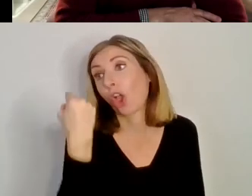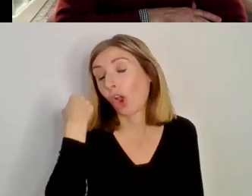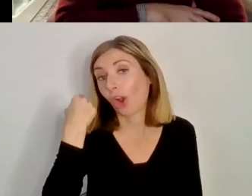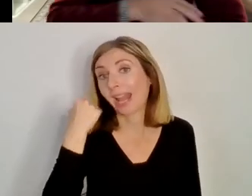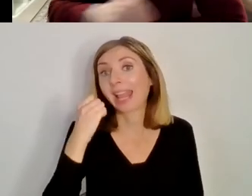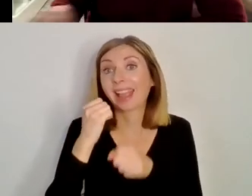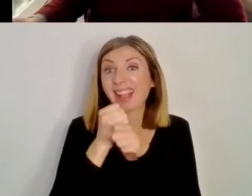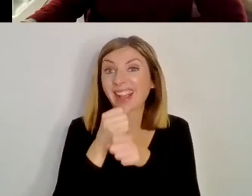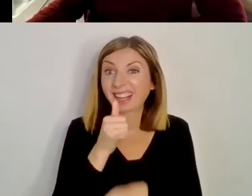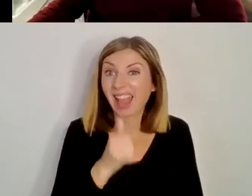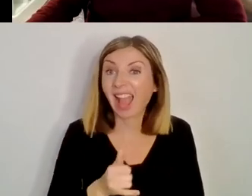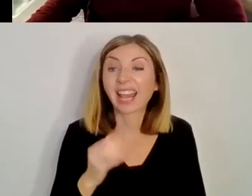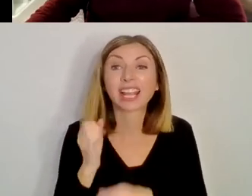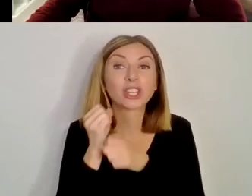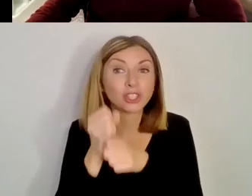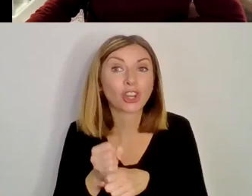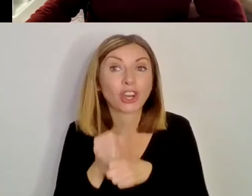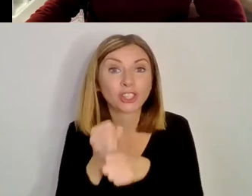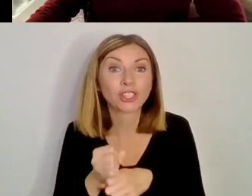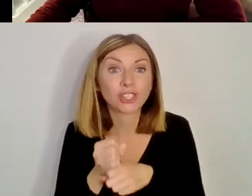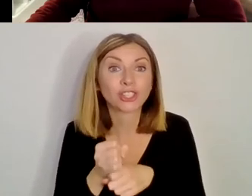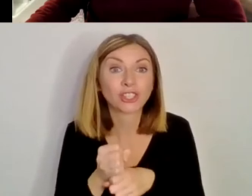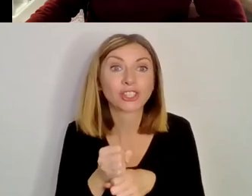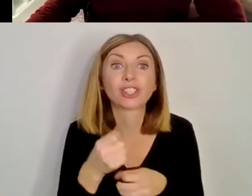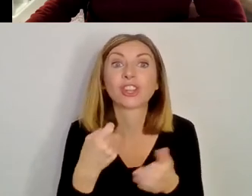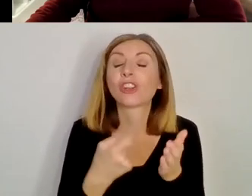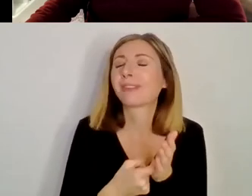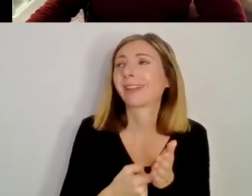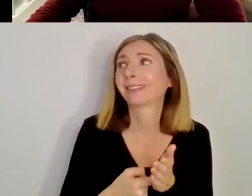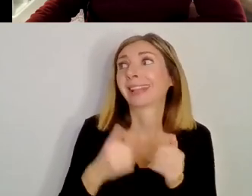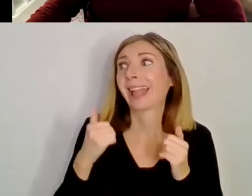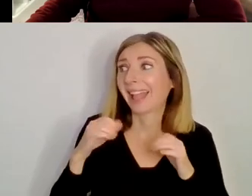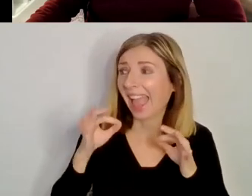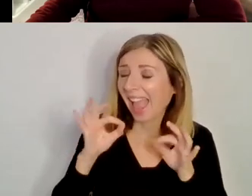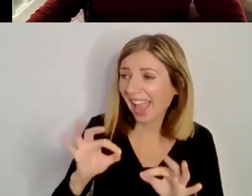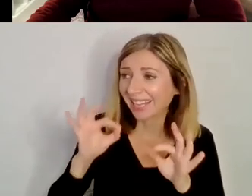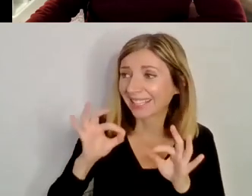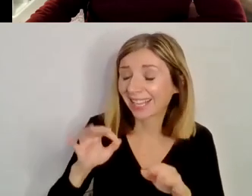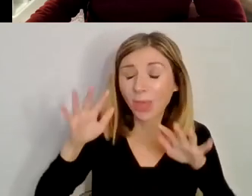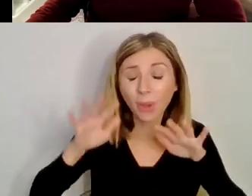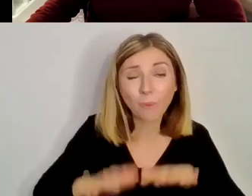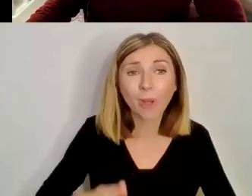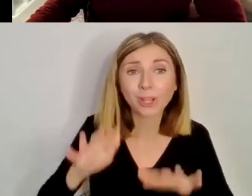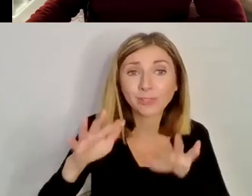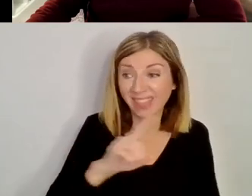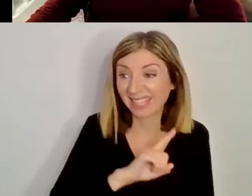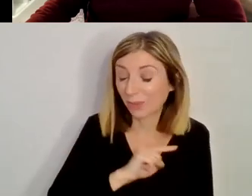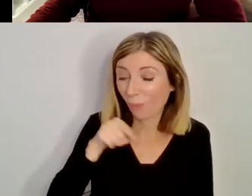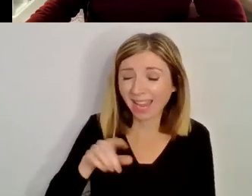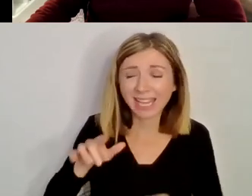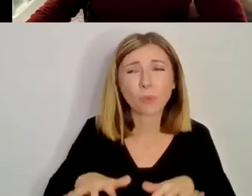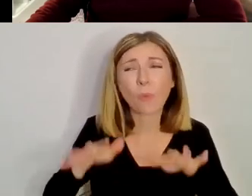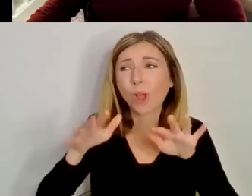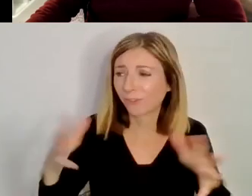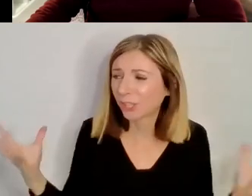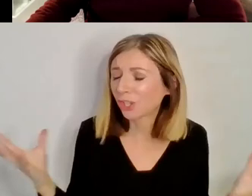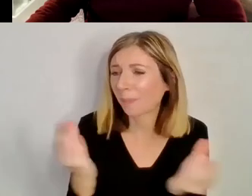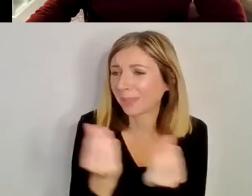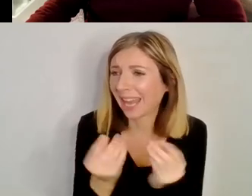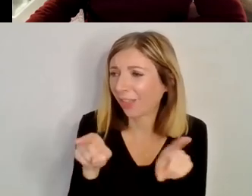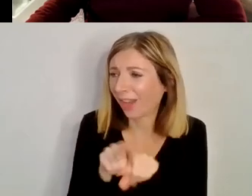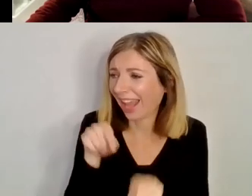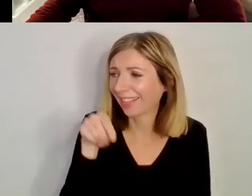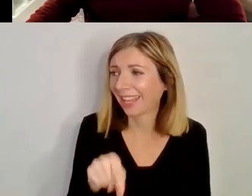Excellent. That's, that's really wonderful, Meg. I mean, this is why it is so wonderful to come together like this, um,